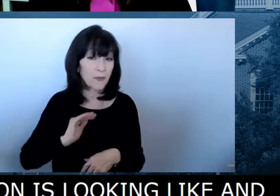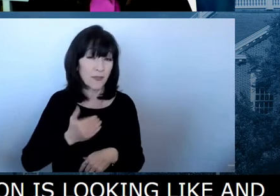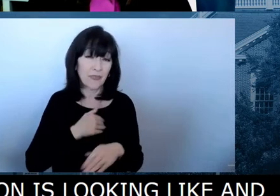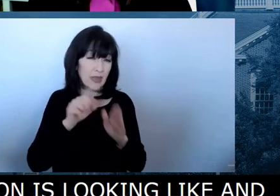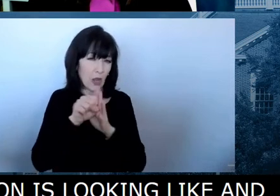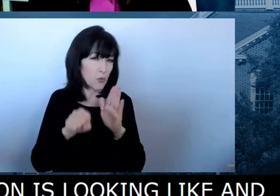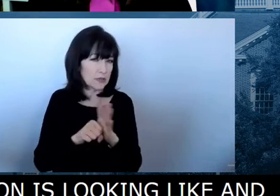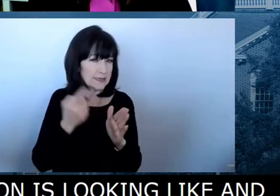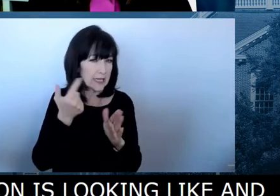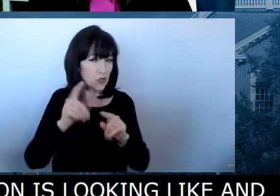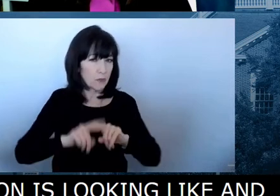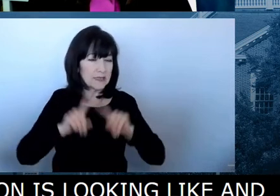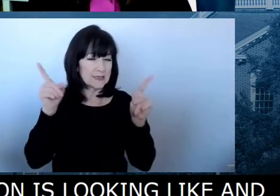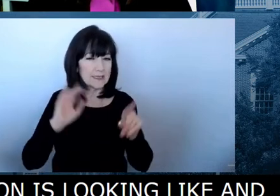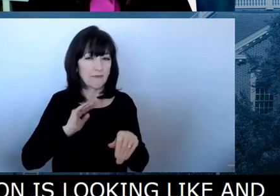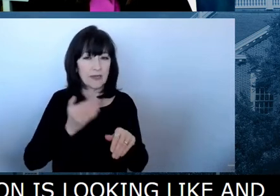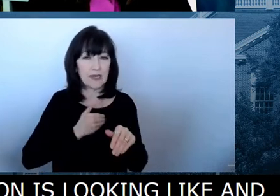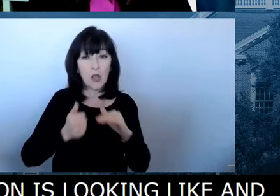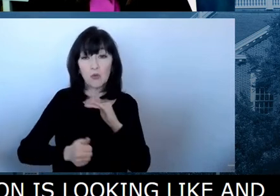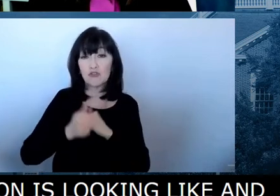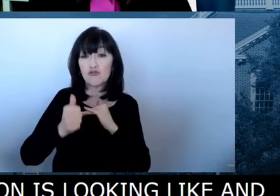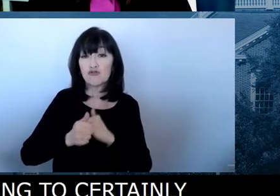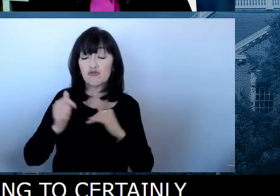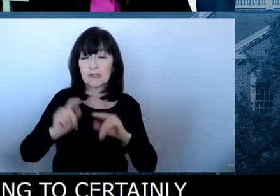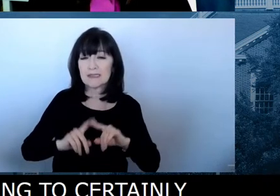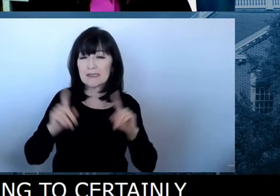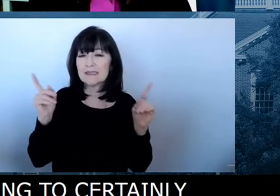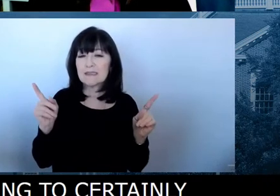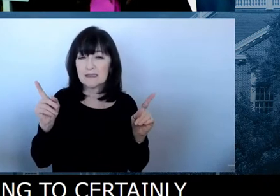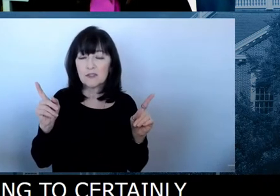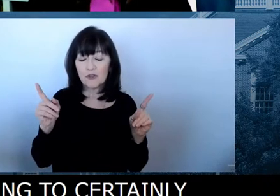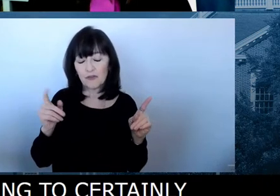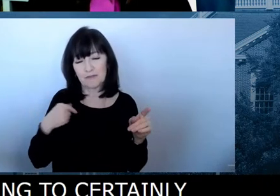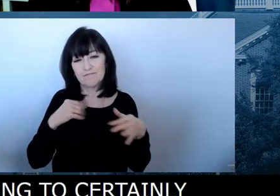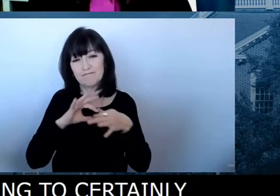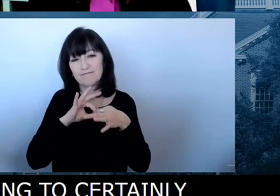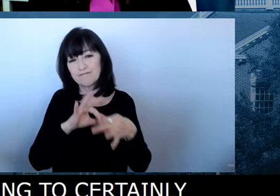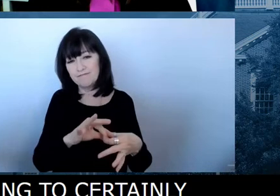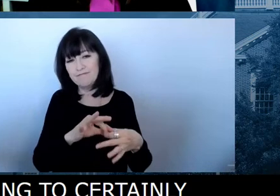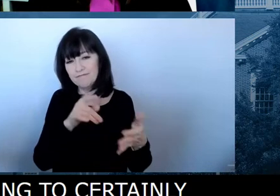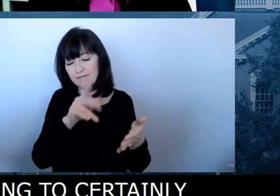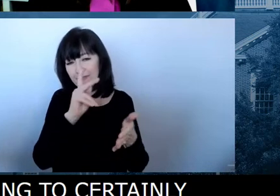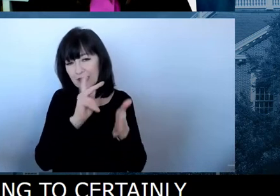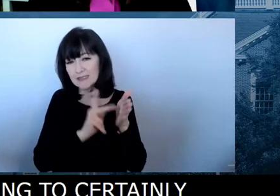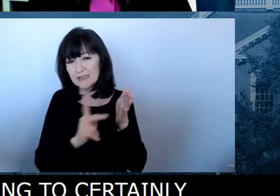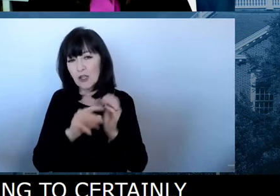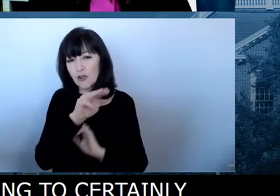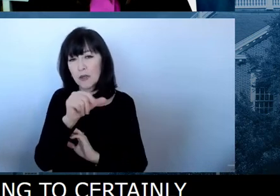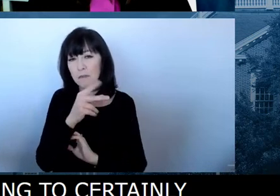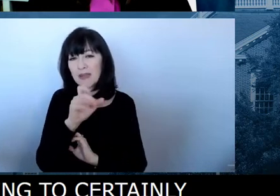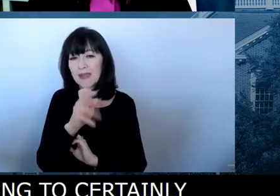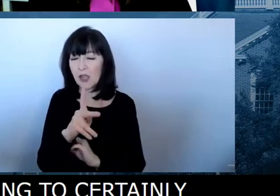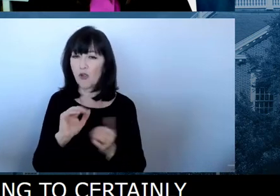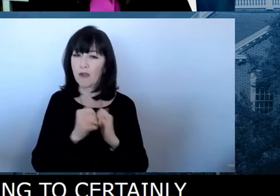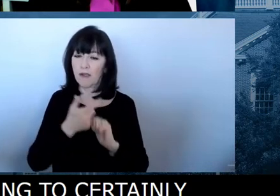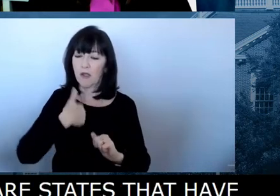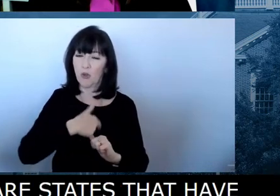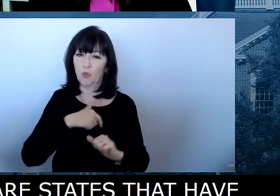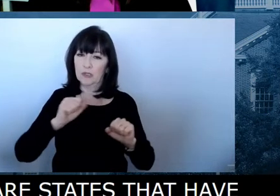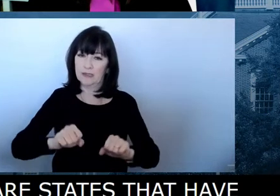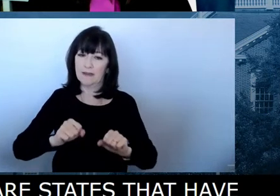risk profiles to go to Secretary McGarrick's point about how to manage, uh, the virus in the future.